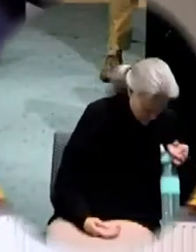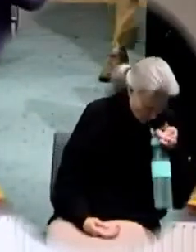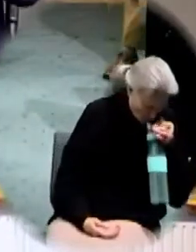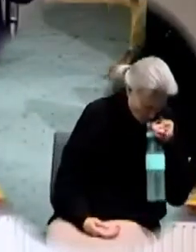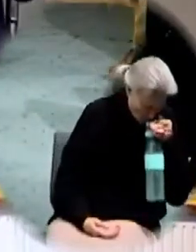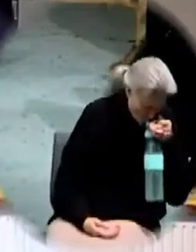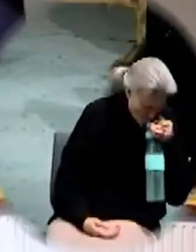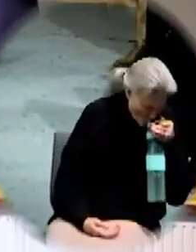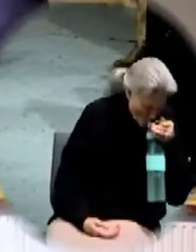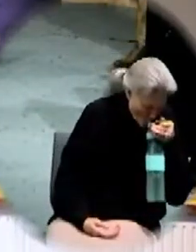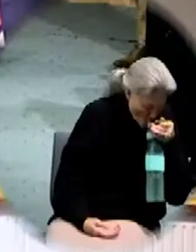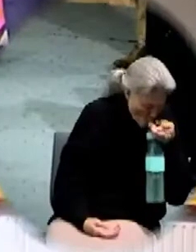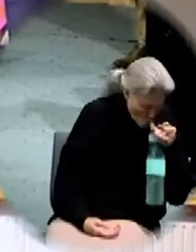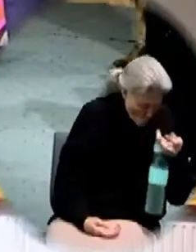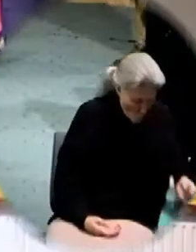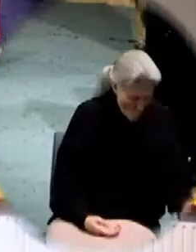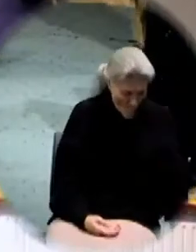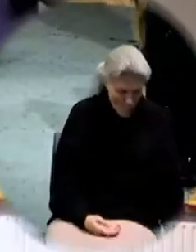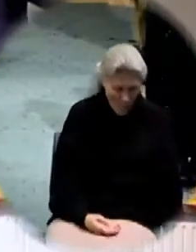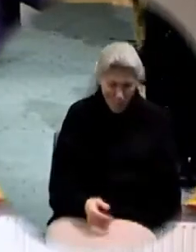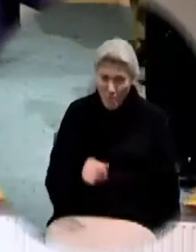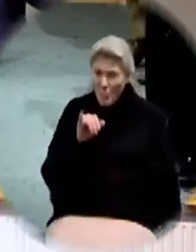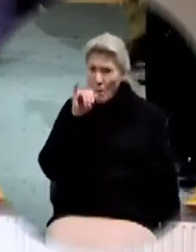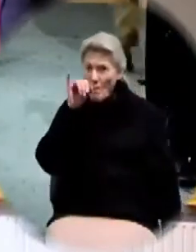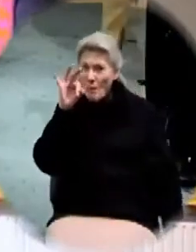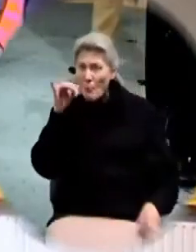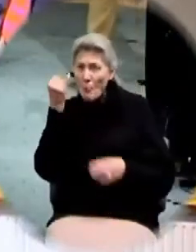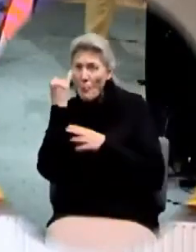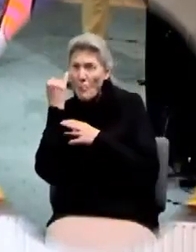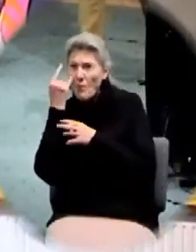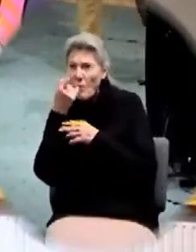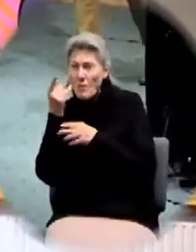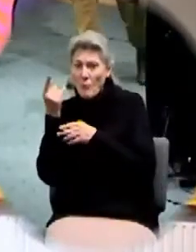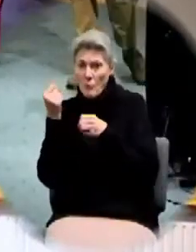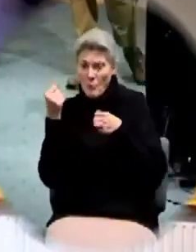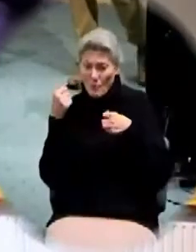fearful fearful if you've been doubtful